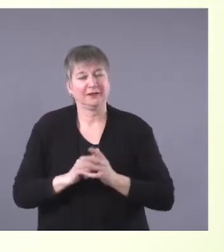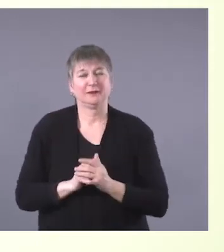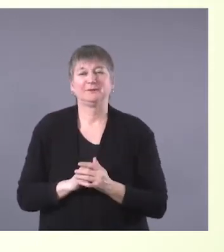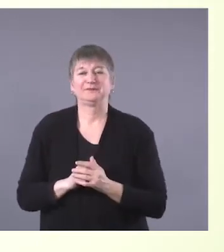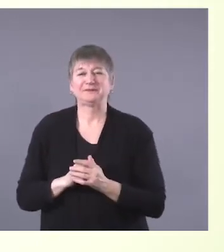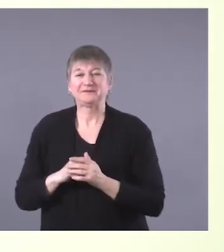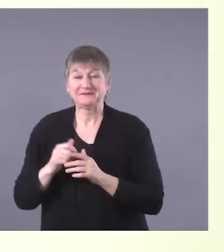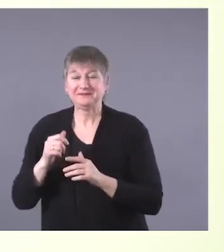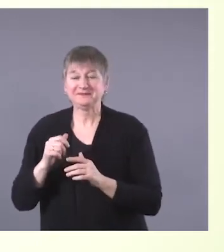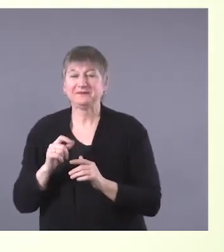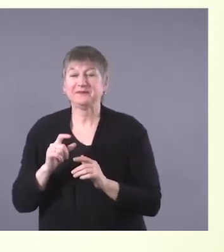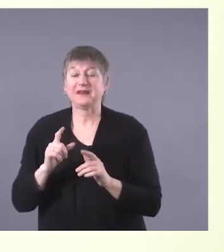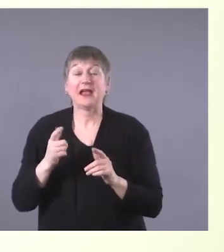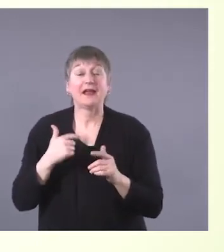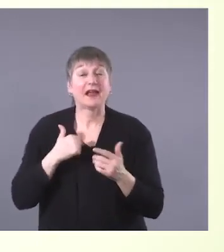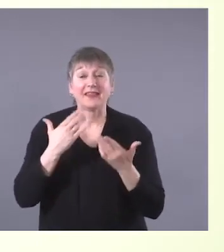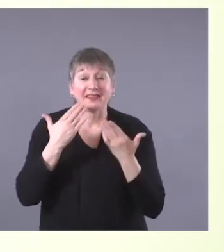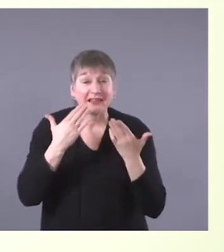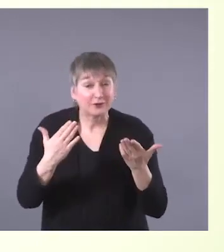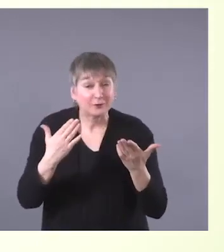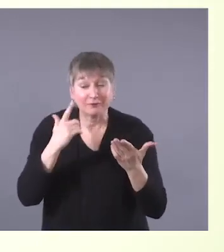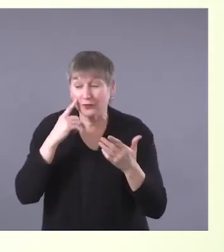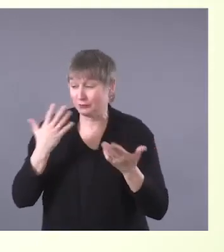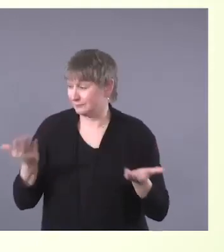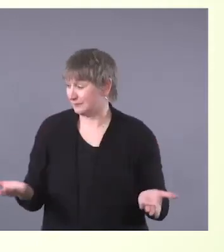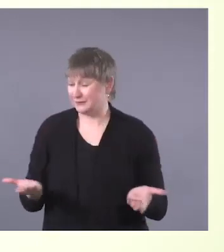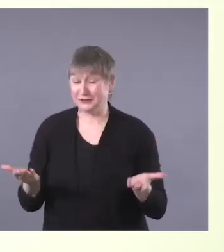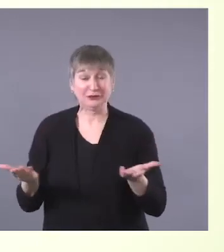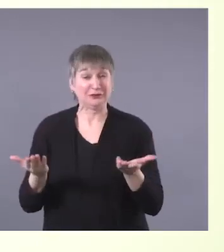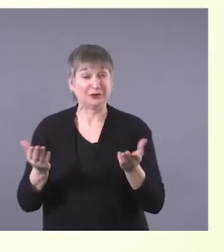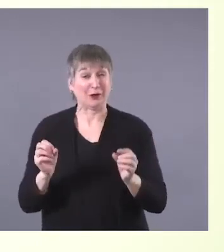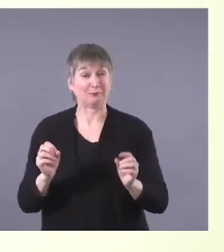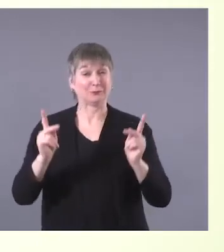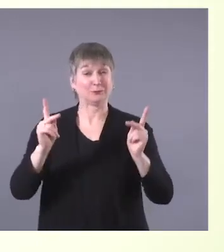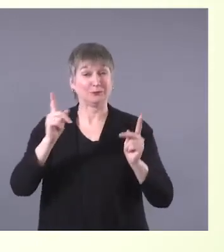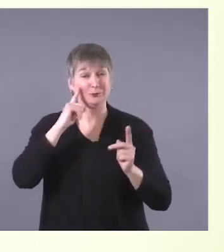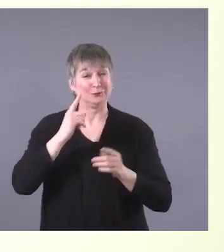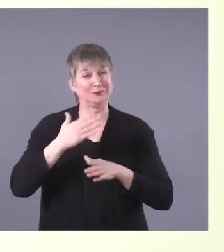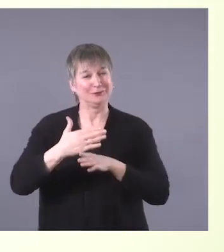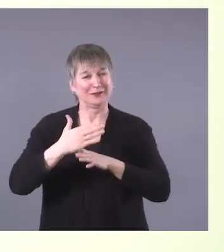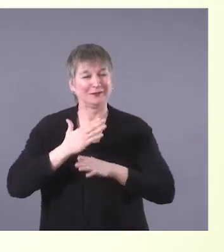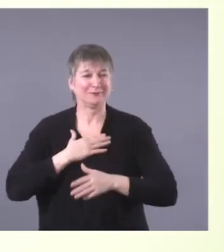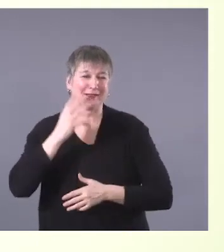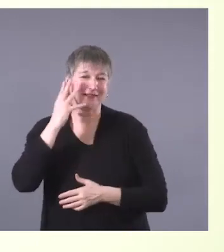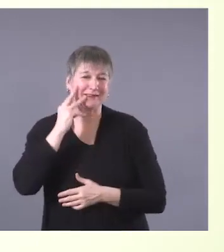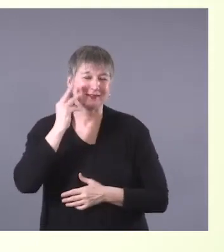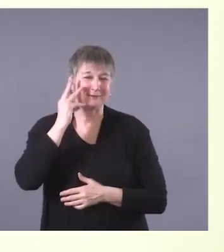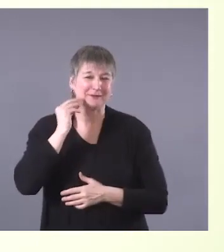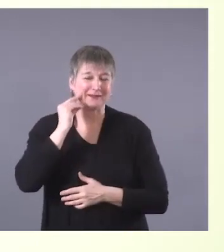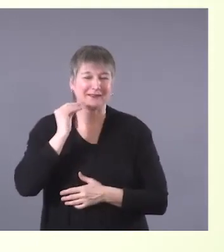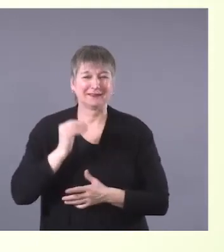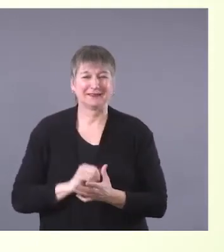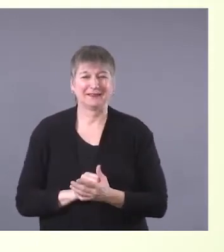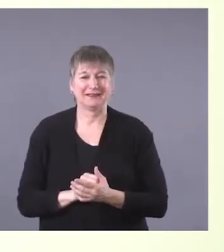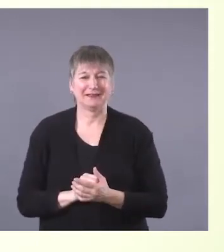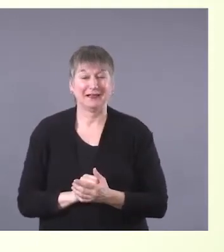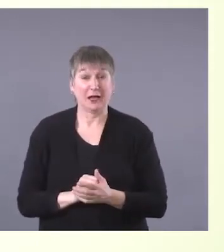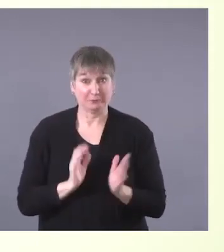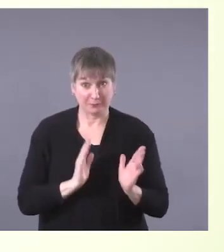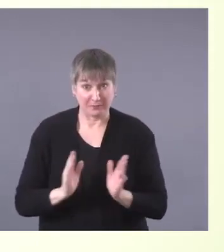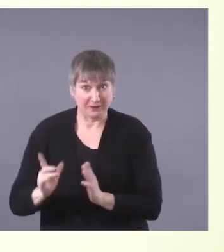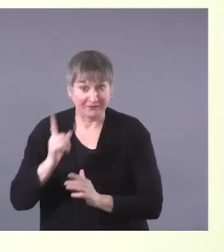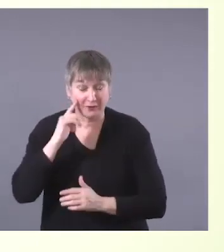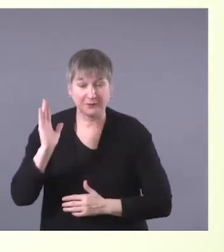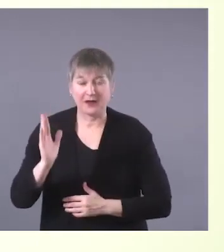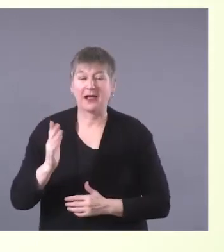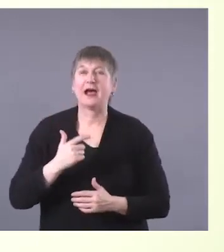to Crystal, I just want to thank you for this opportunity to share my experiences. In preparing for a project like this, I do a